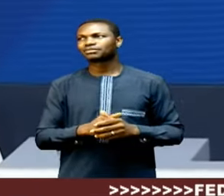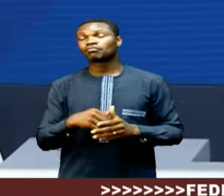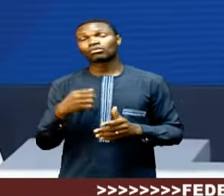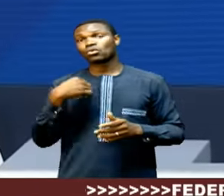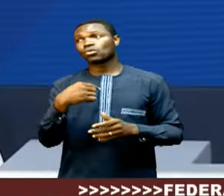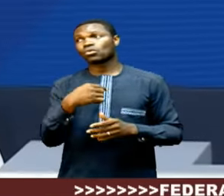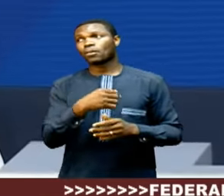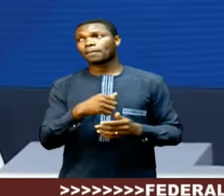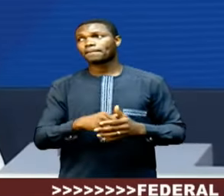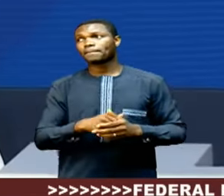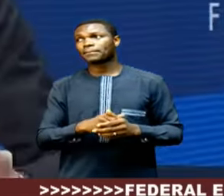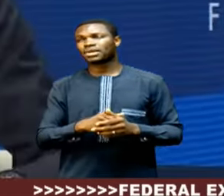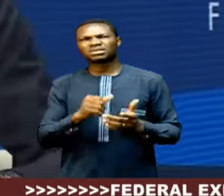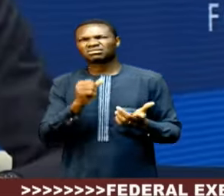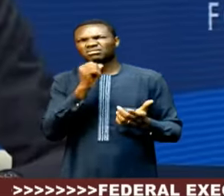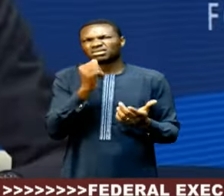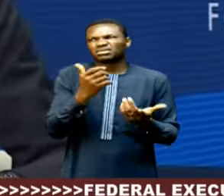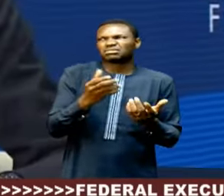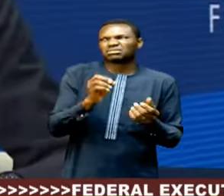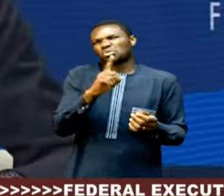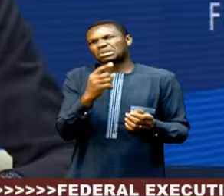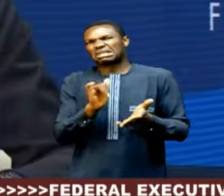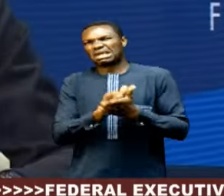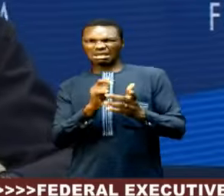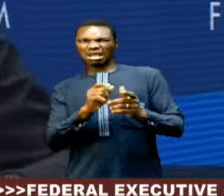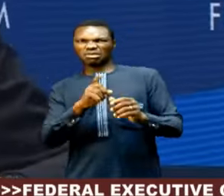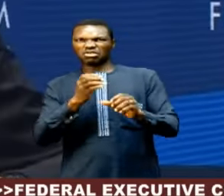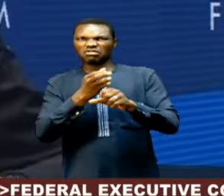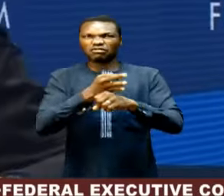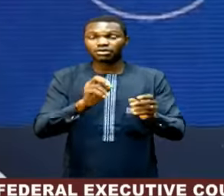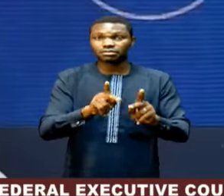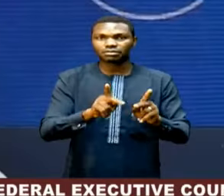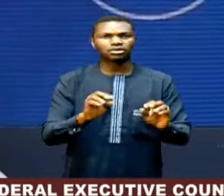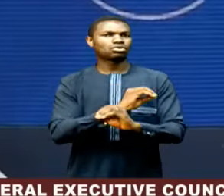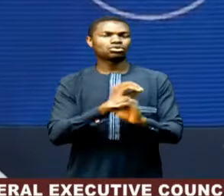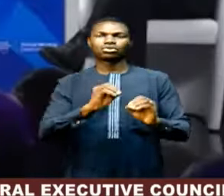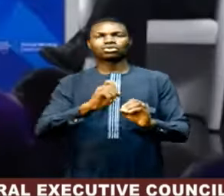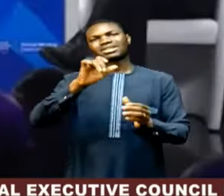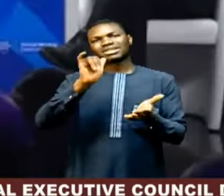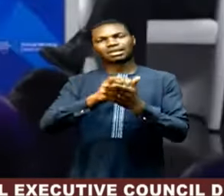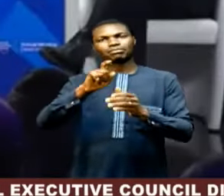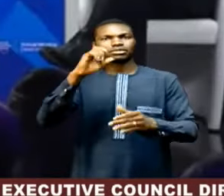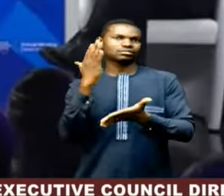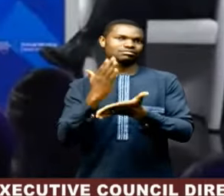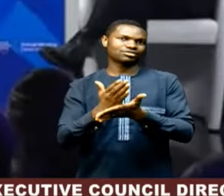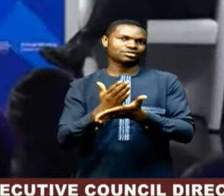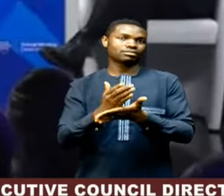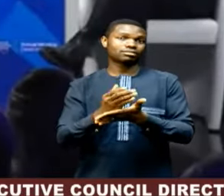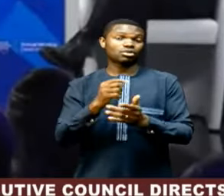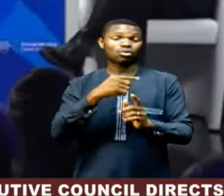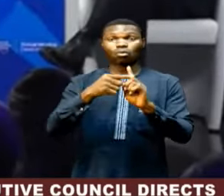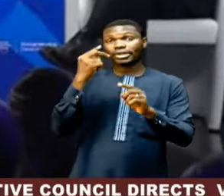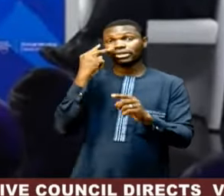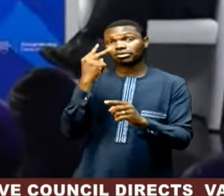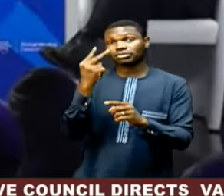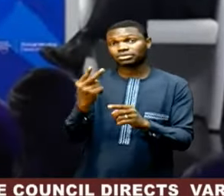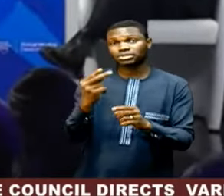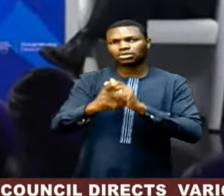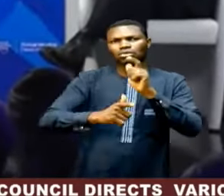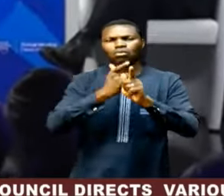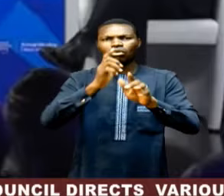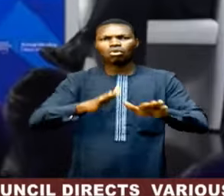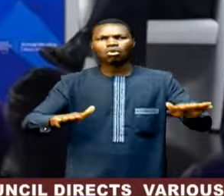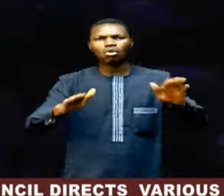But no more veto powers, huh? We should do away with the veto power. When you look at the global security